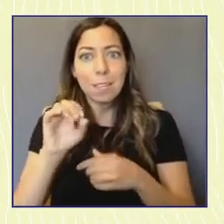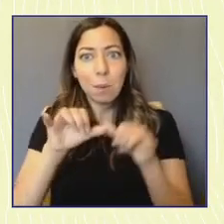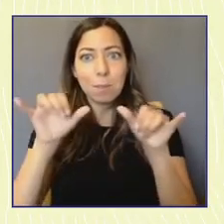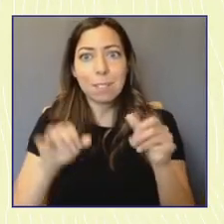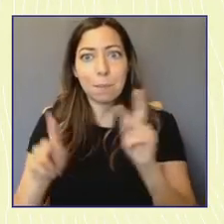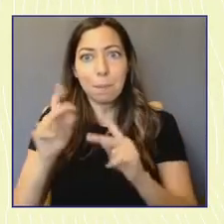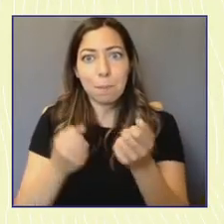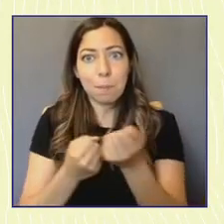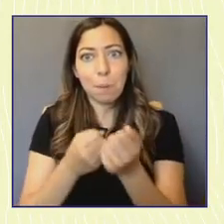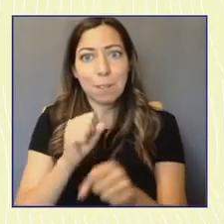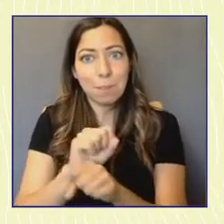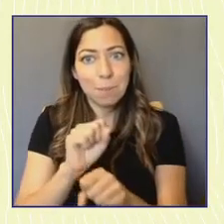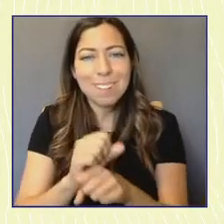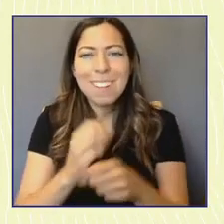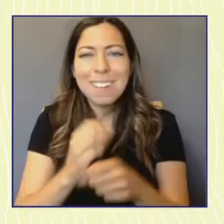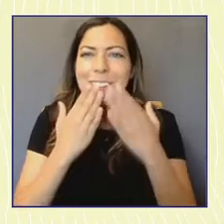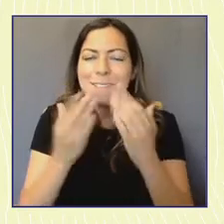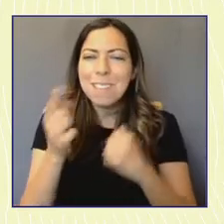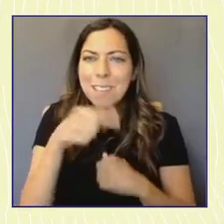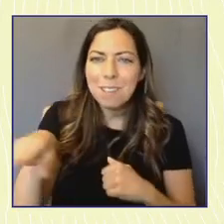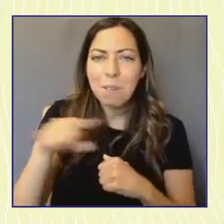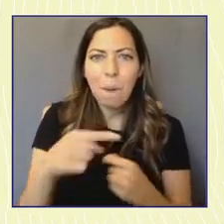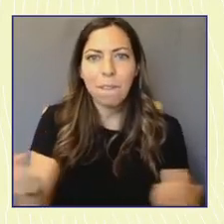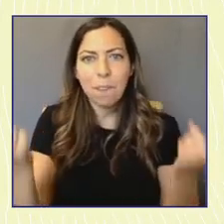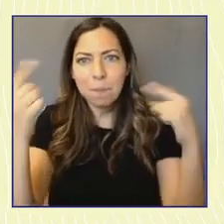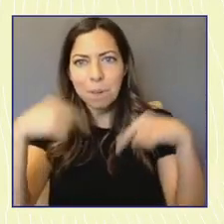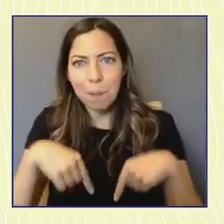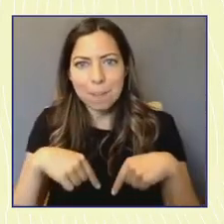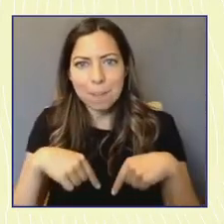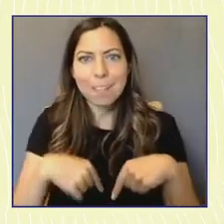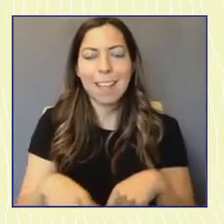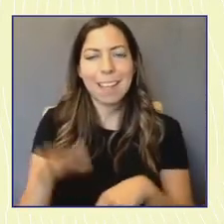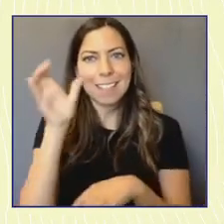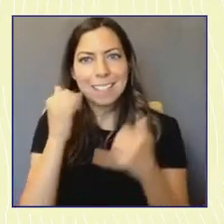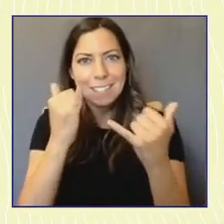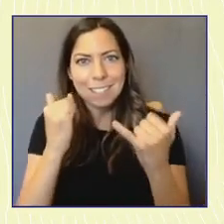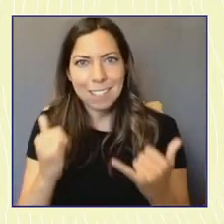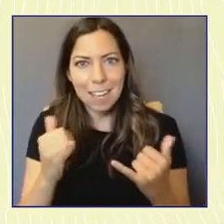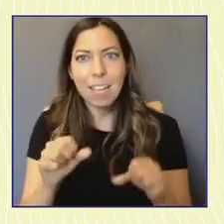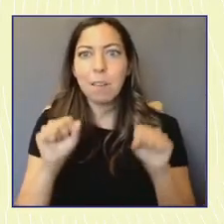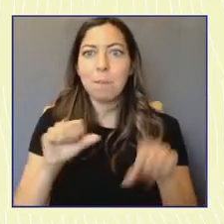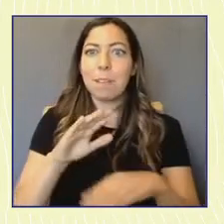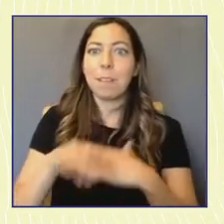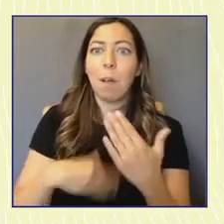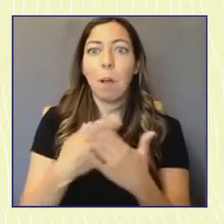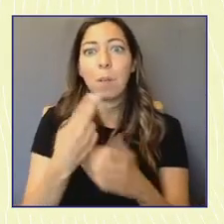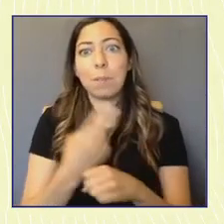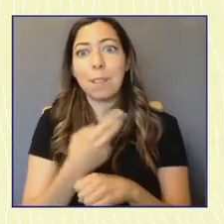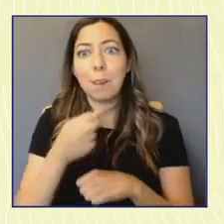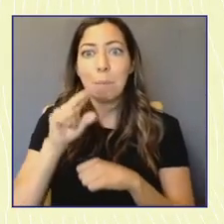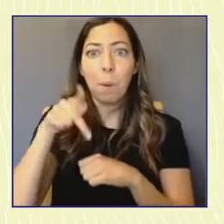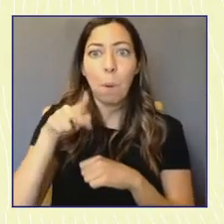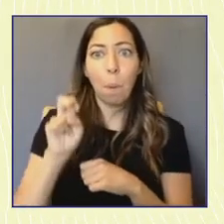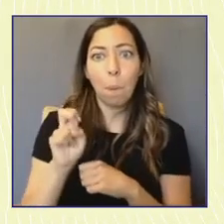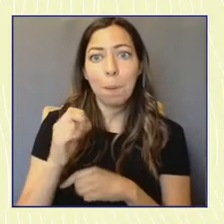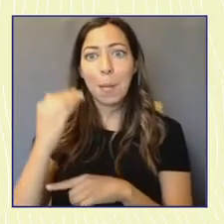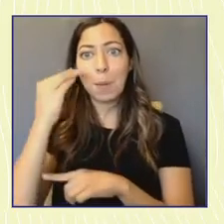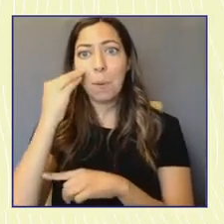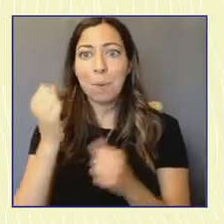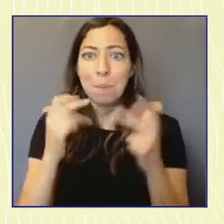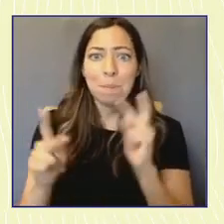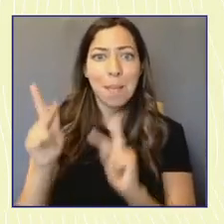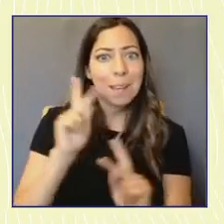you to everyone who joined this afternoon I think it's fair to say we could all use a little hope and knowing that there are so many people who are thinking about the next